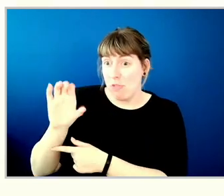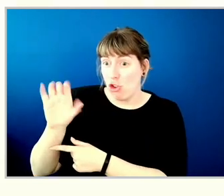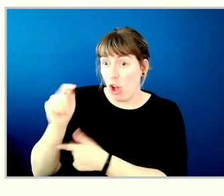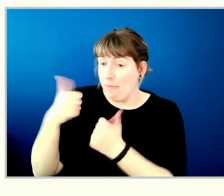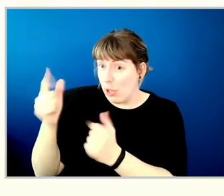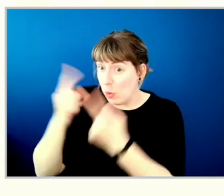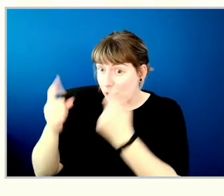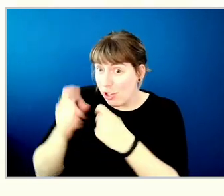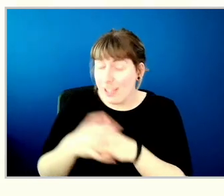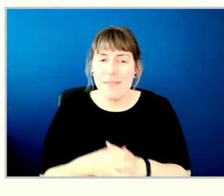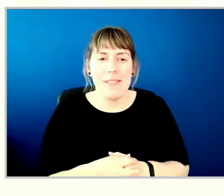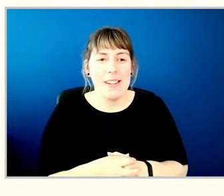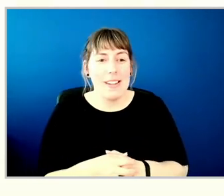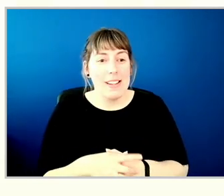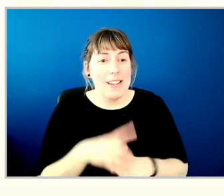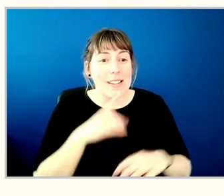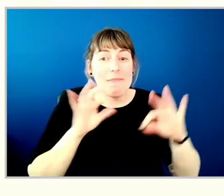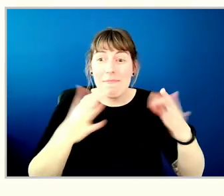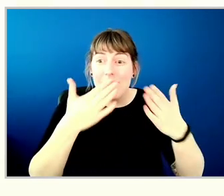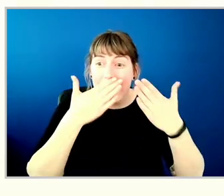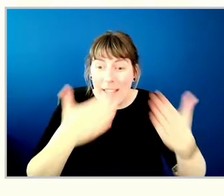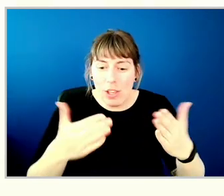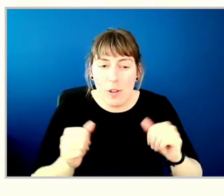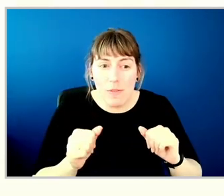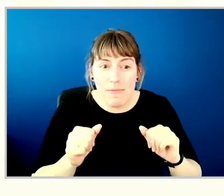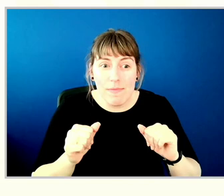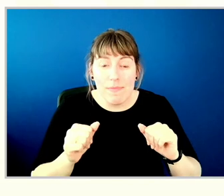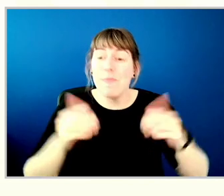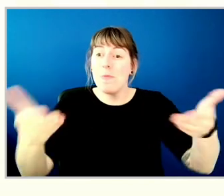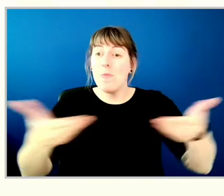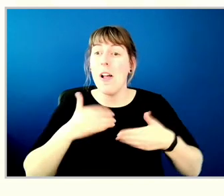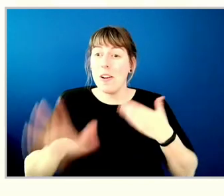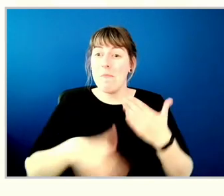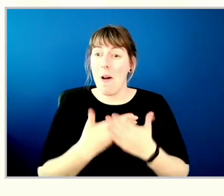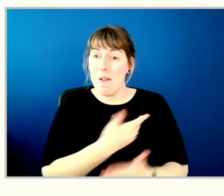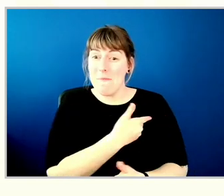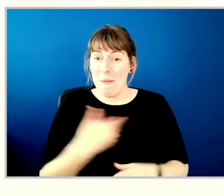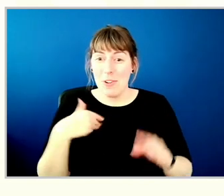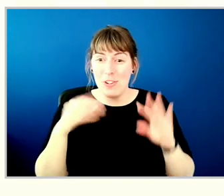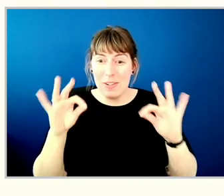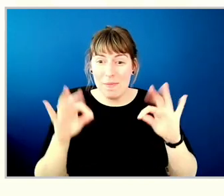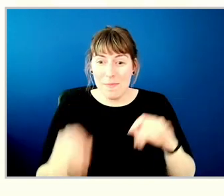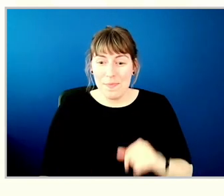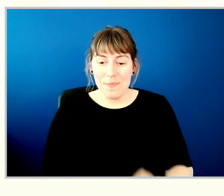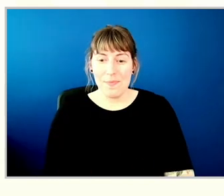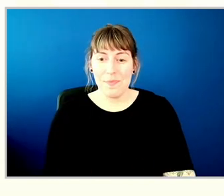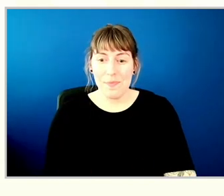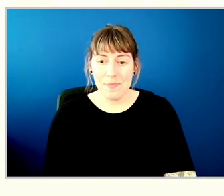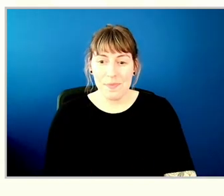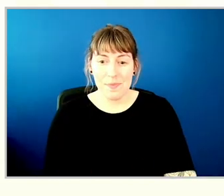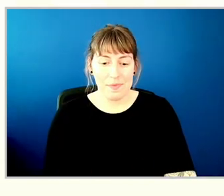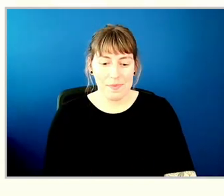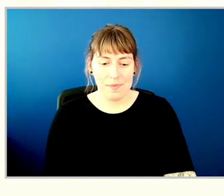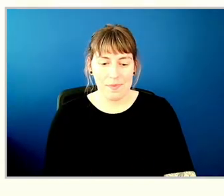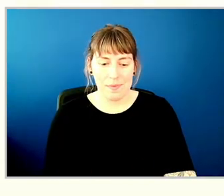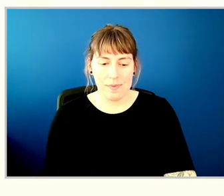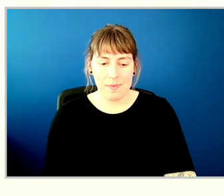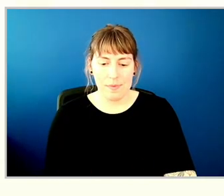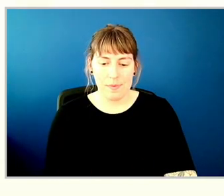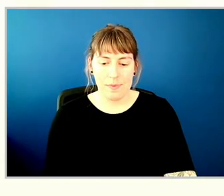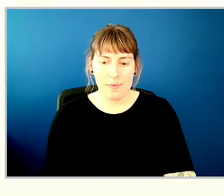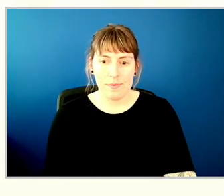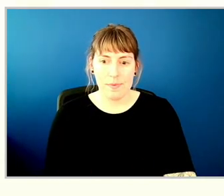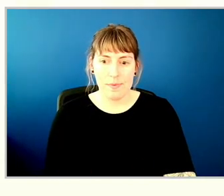Thank you, Nita. And welcome from me to all our members who have joined us tonight. Please submit your questions now